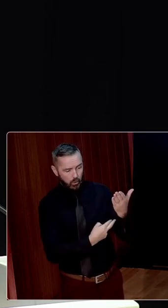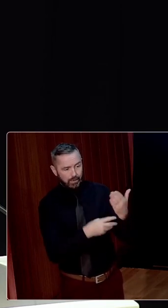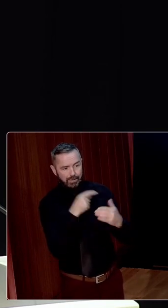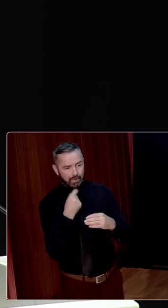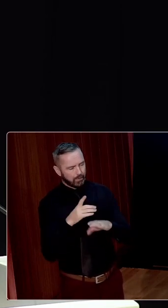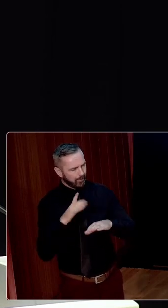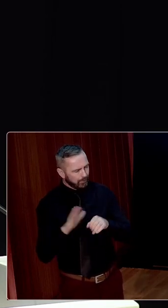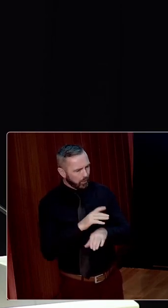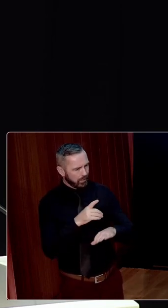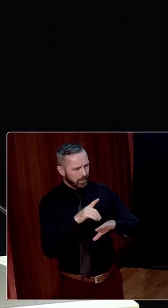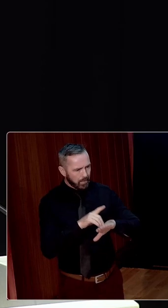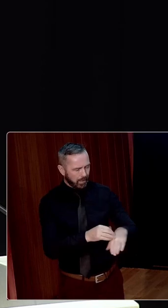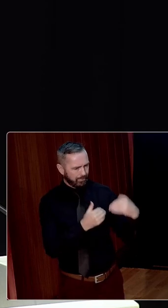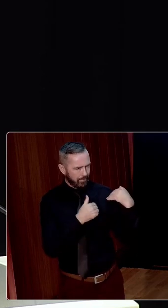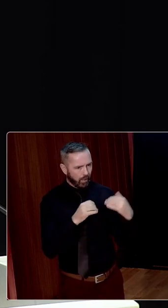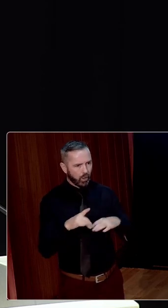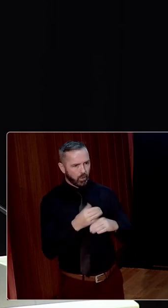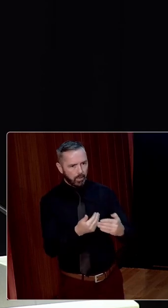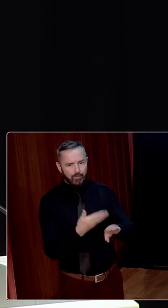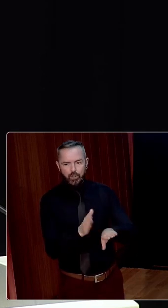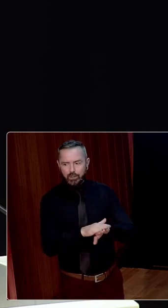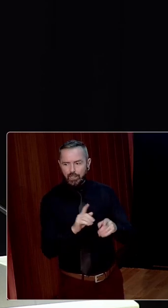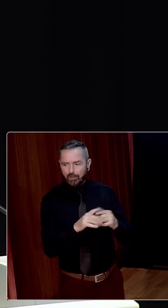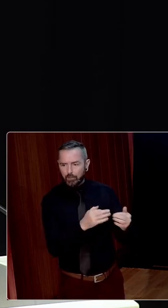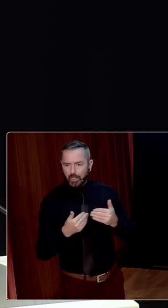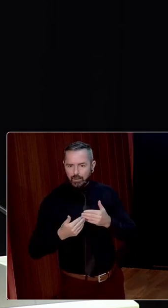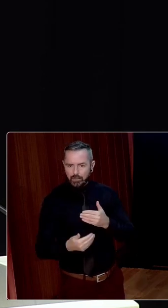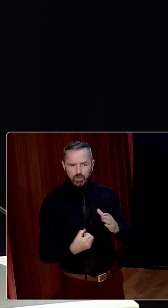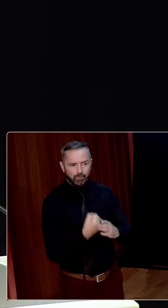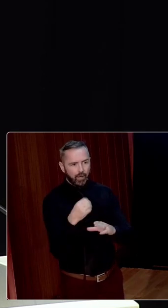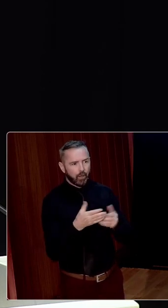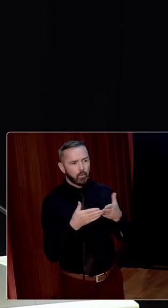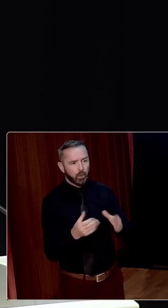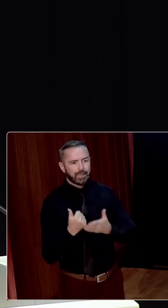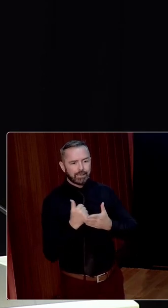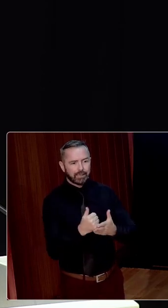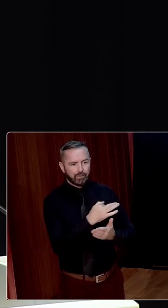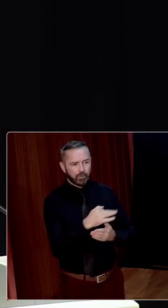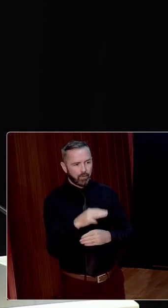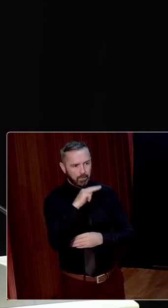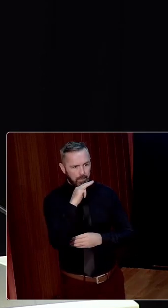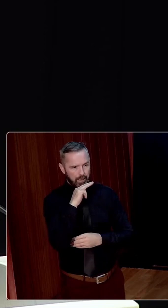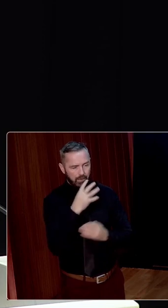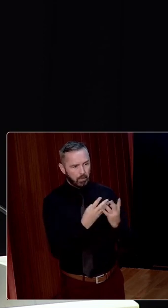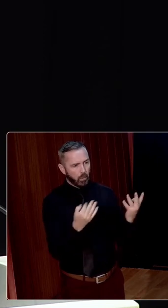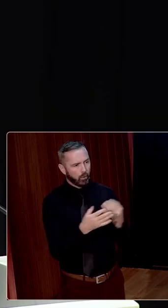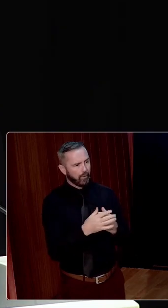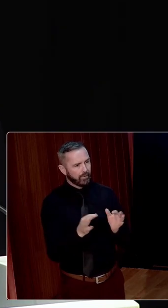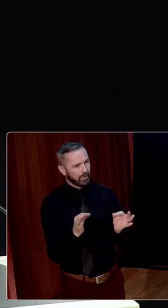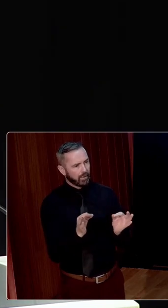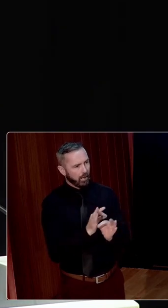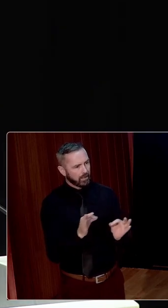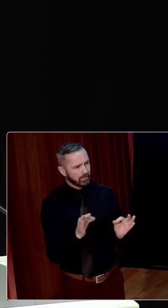husband prior to his death, and since then had been surviving on public assistance from the Meath Board of Guardians, and the few